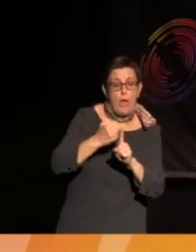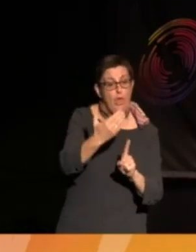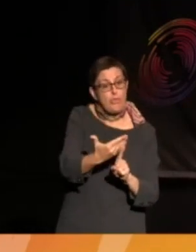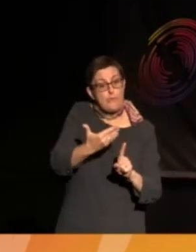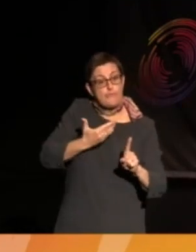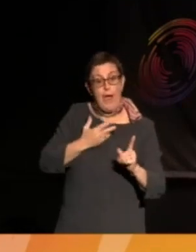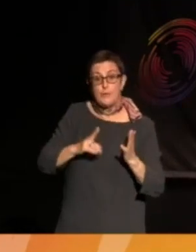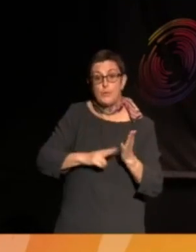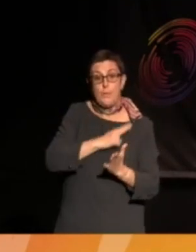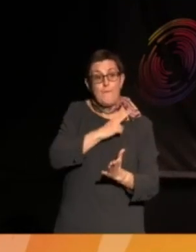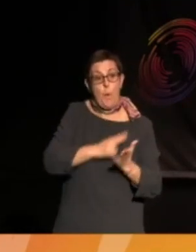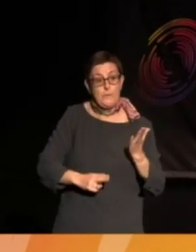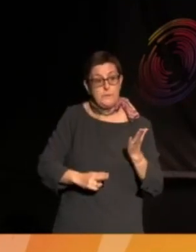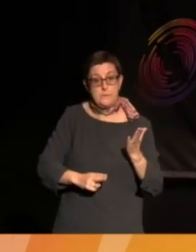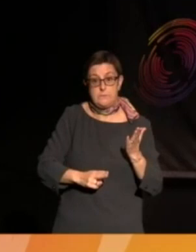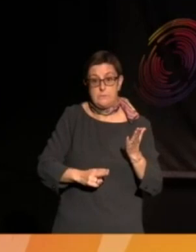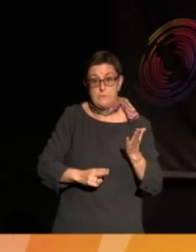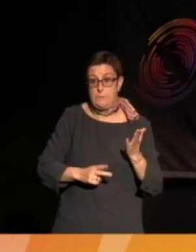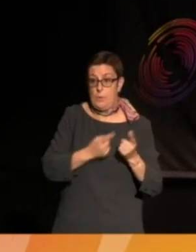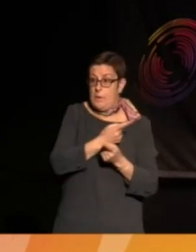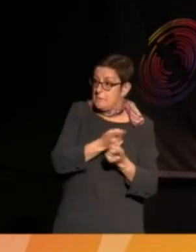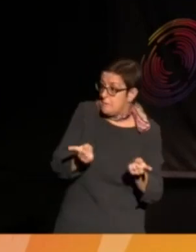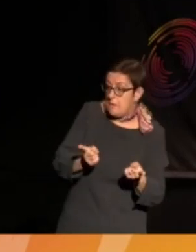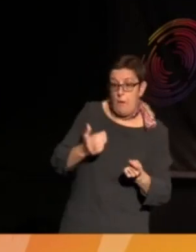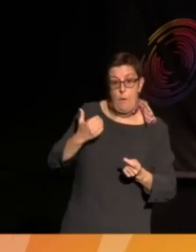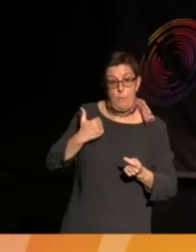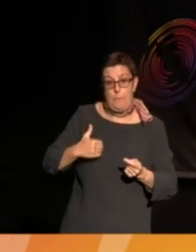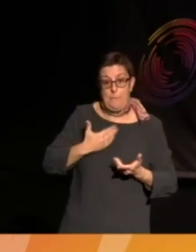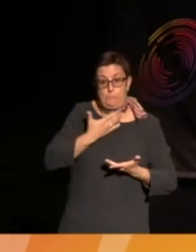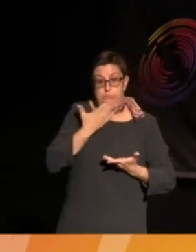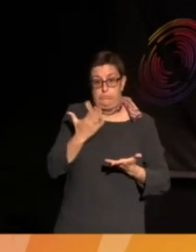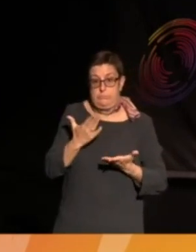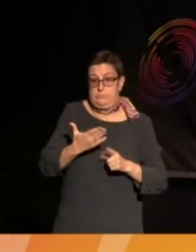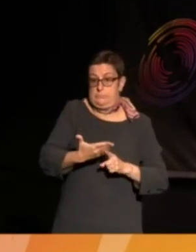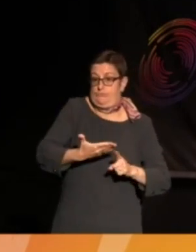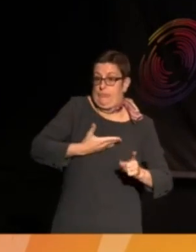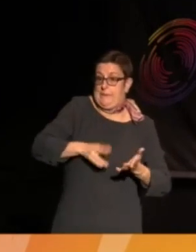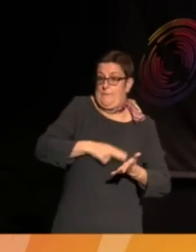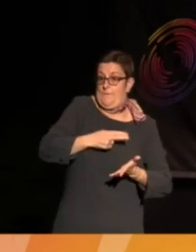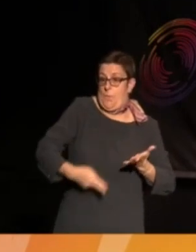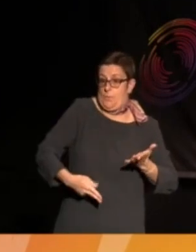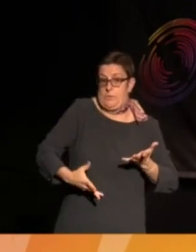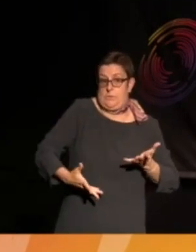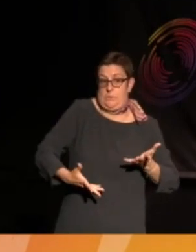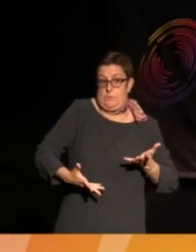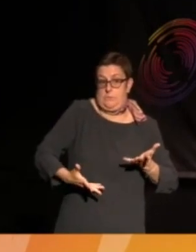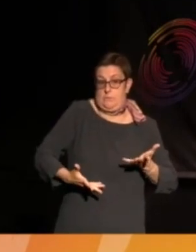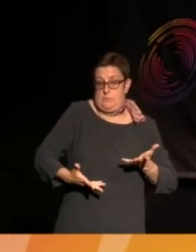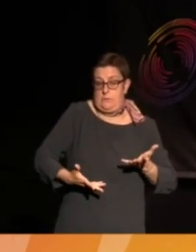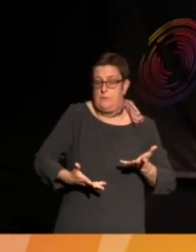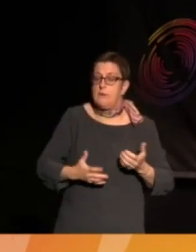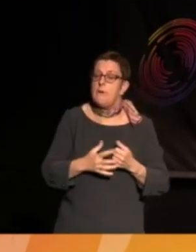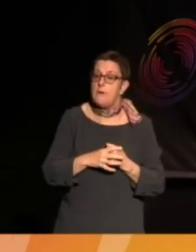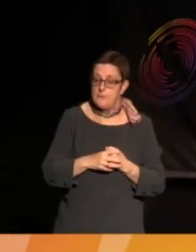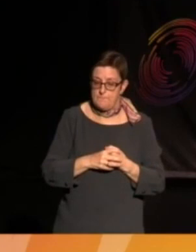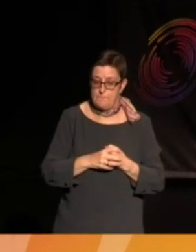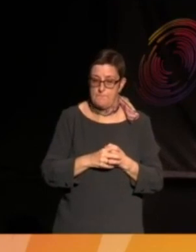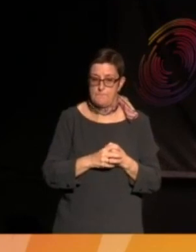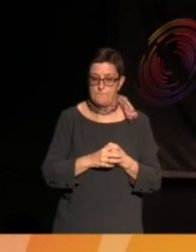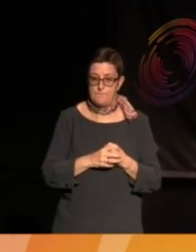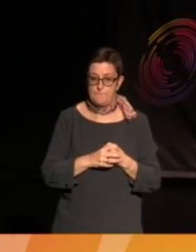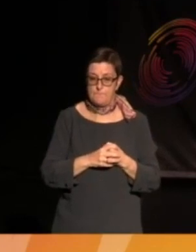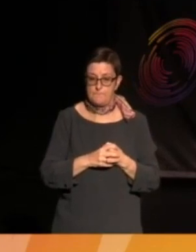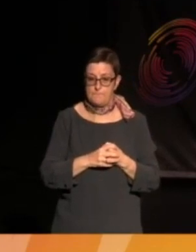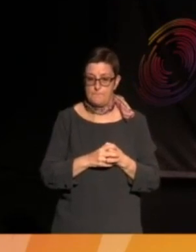vote when, you people didn't have that. So, I feel like, I think it's, it is about